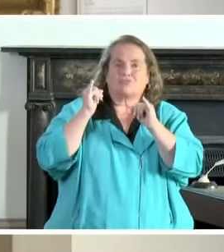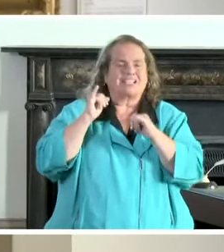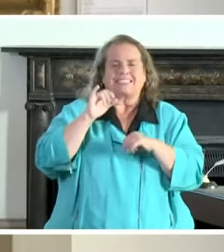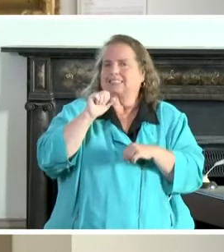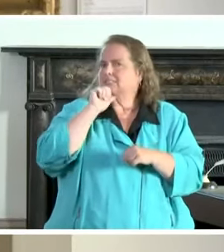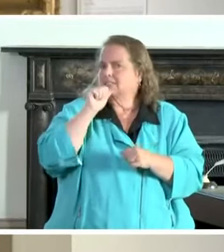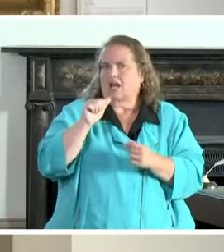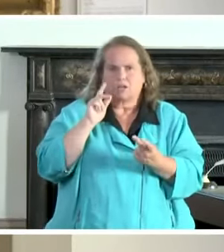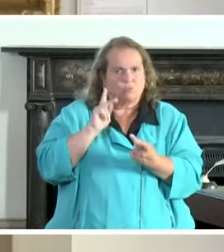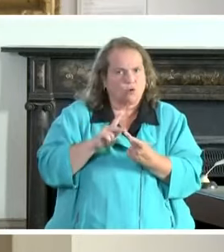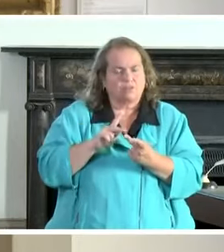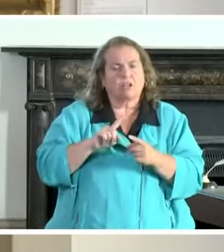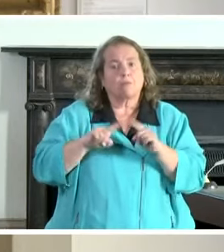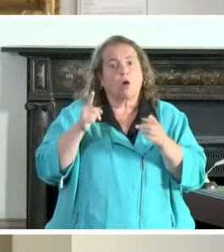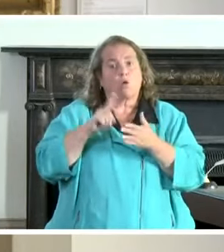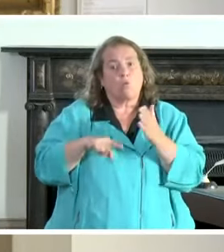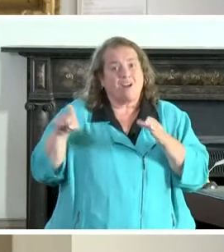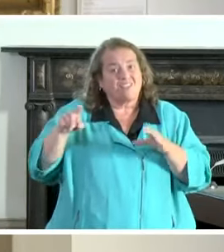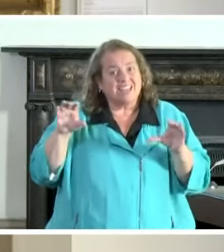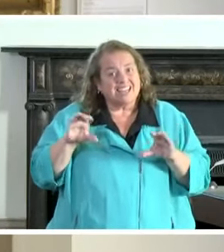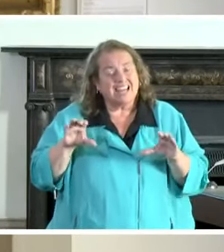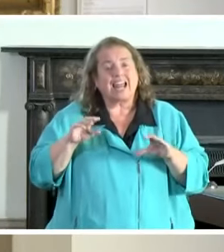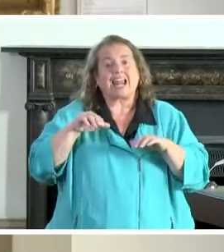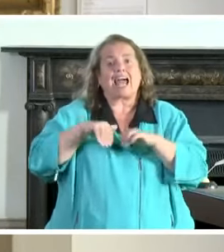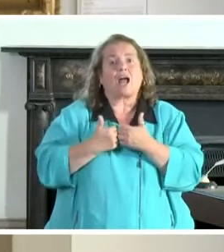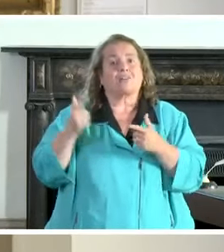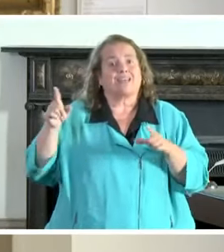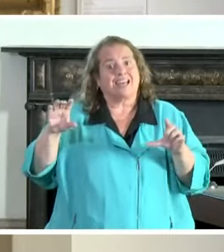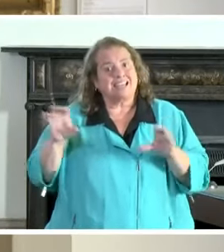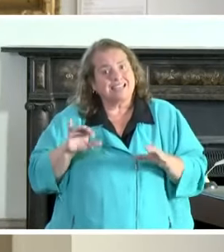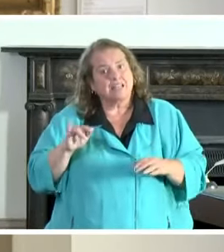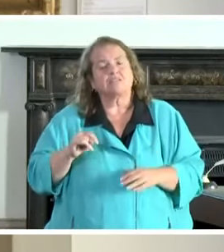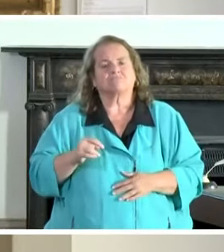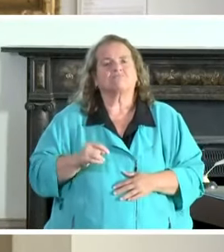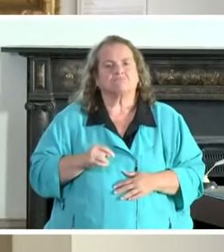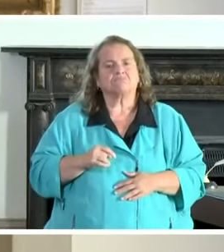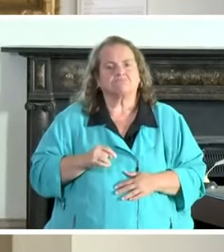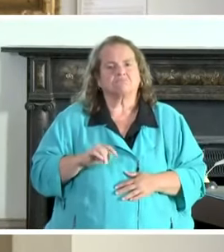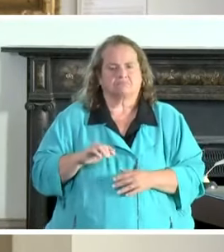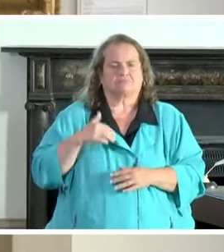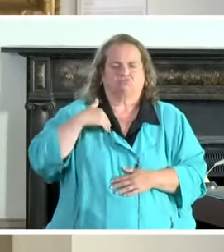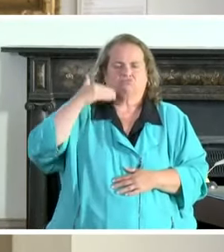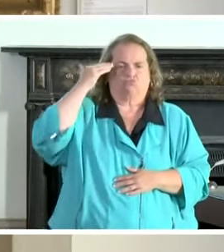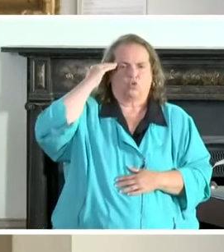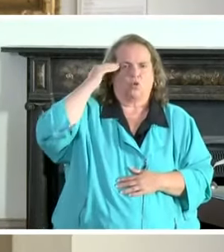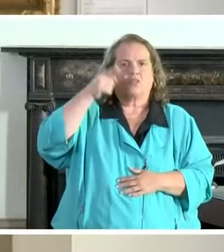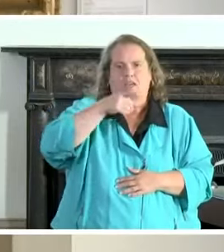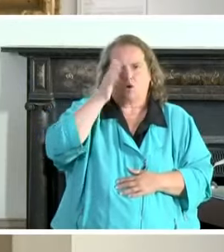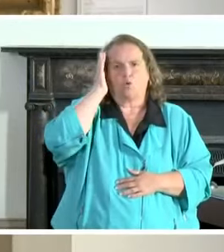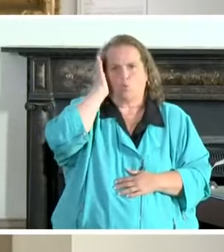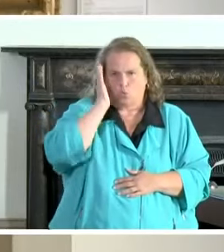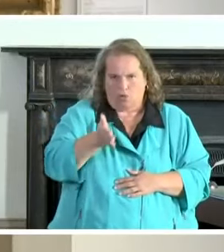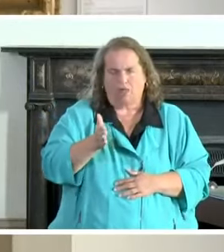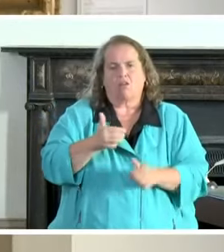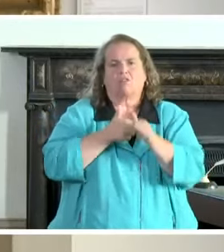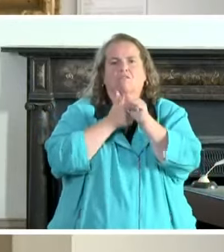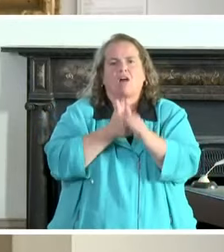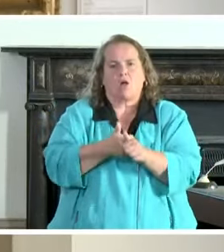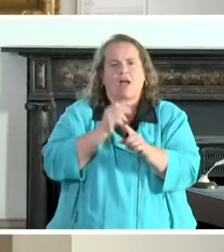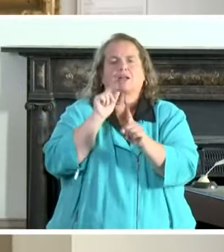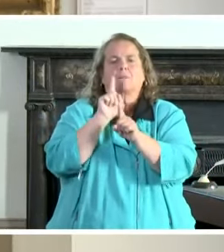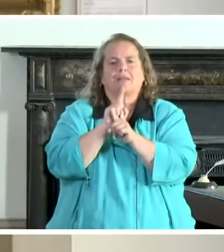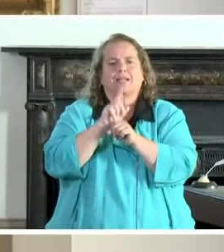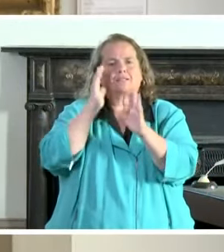what they did and how they did it tells me that they will be doing this and they will be meeting this these expectations